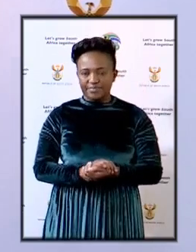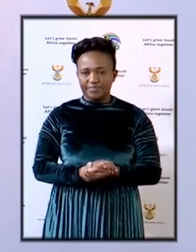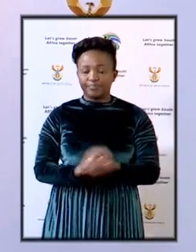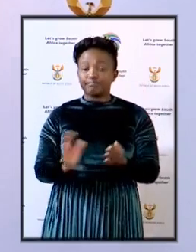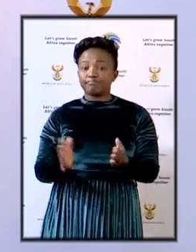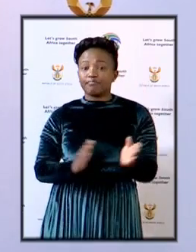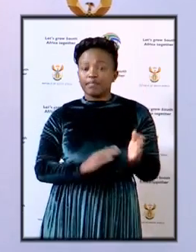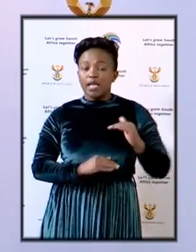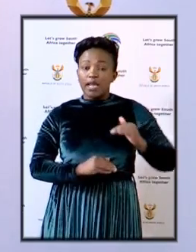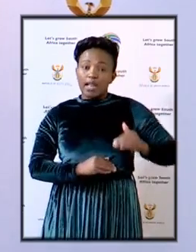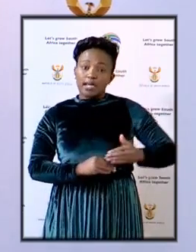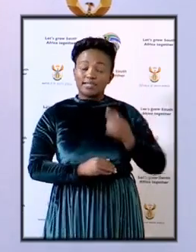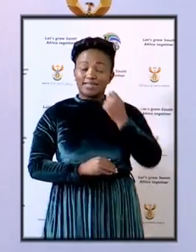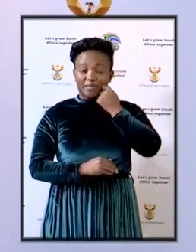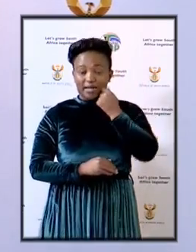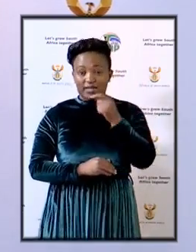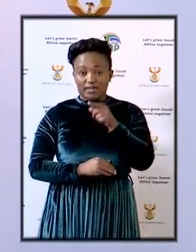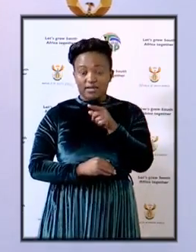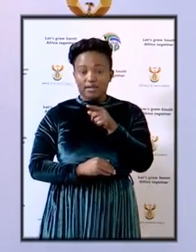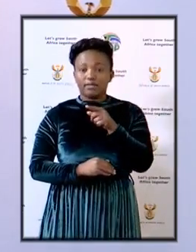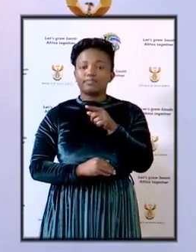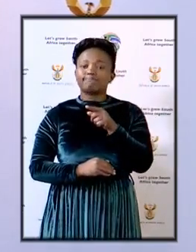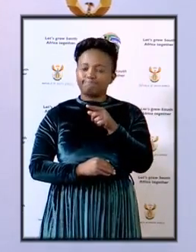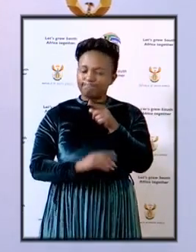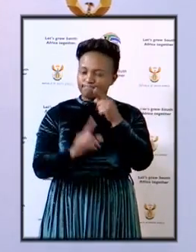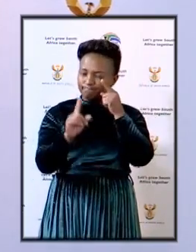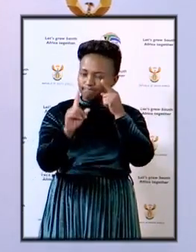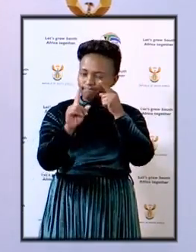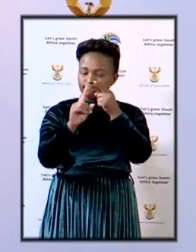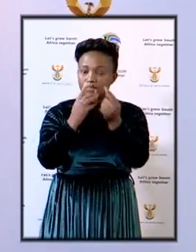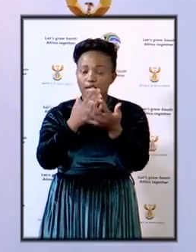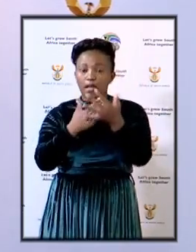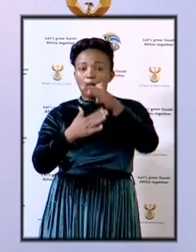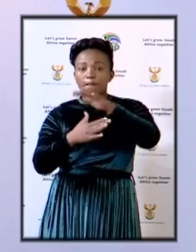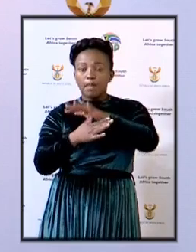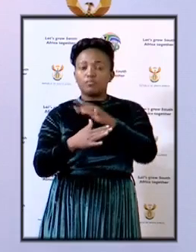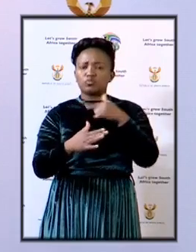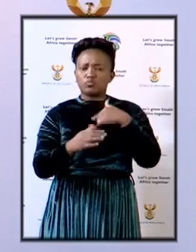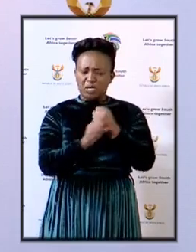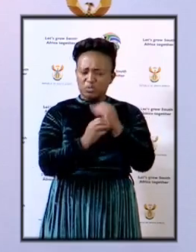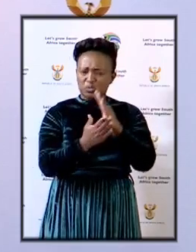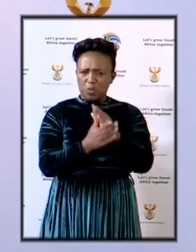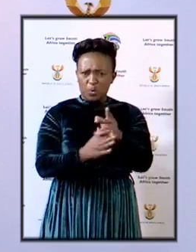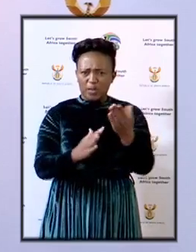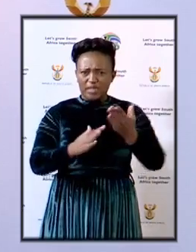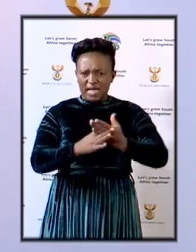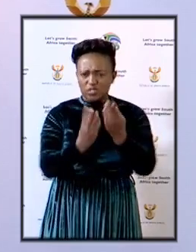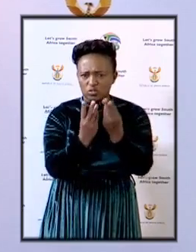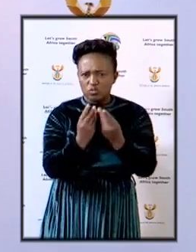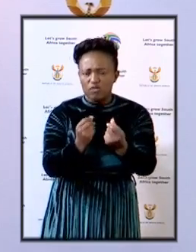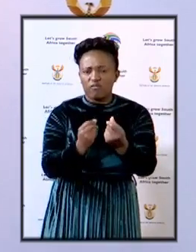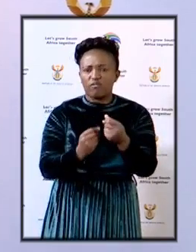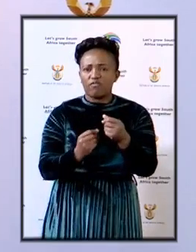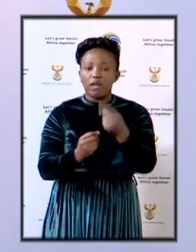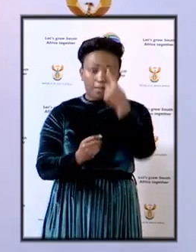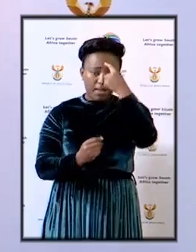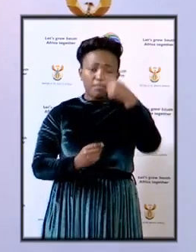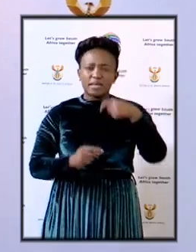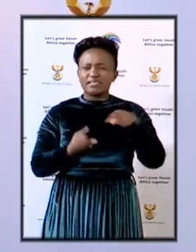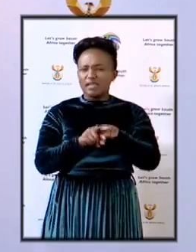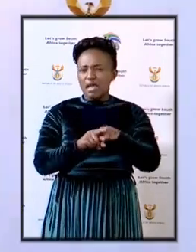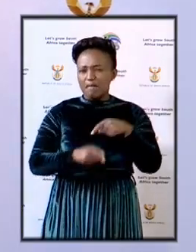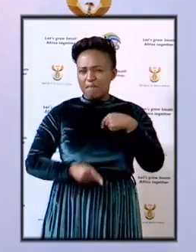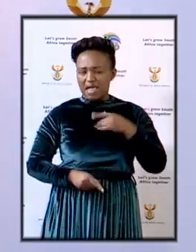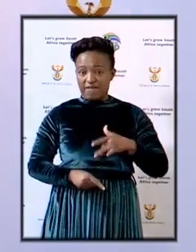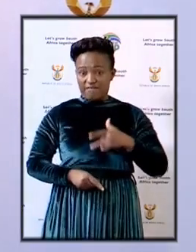Ladies and gentlemen, whilst the pressure to prosecute these cases is understandably enormous, believe me, I feel it.